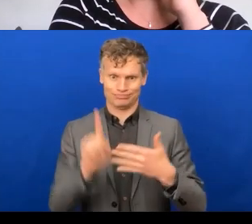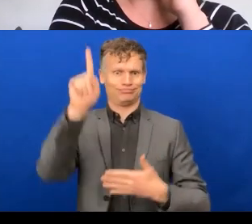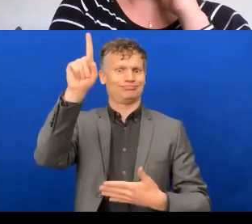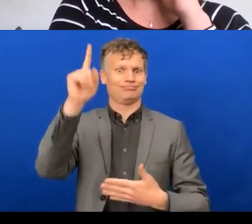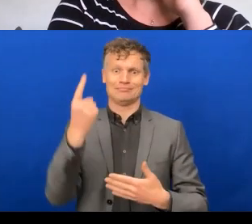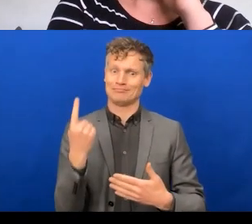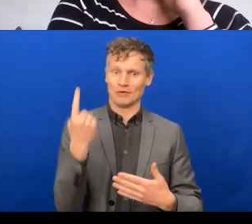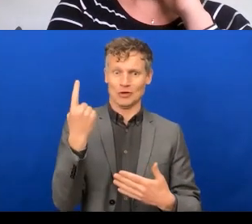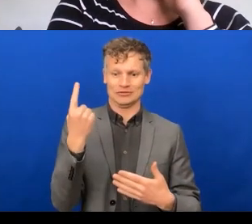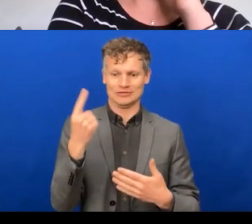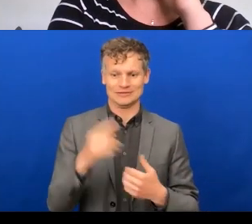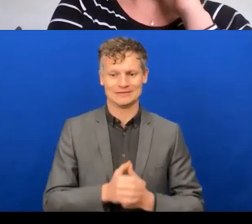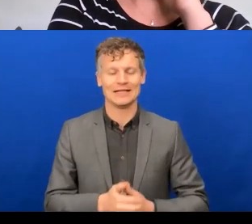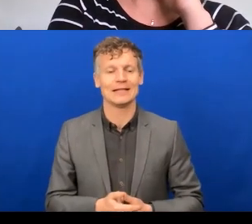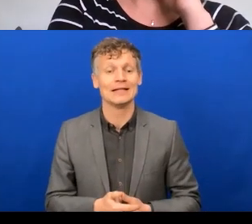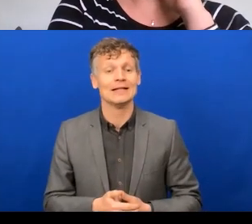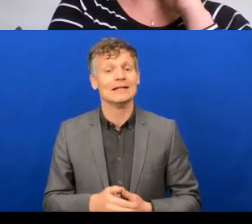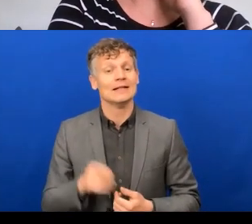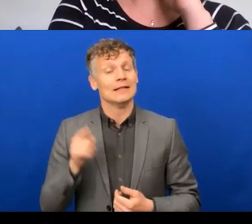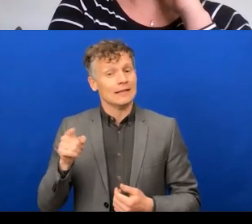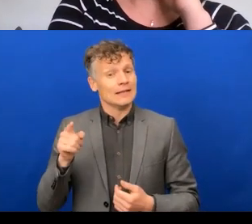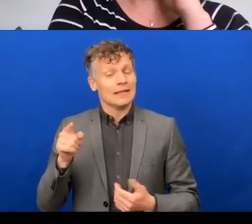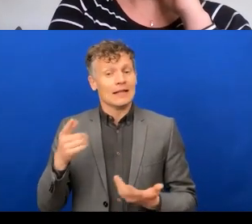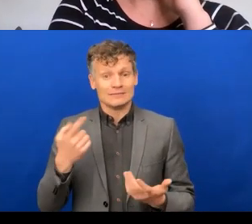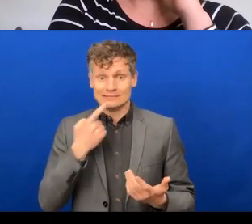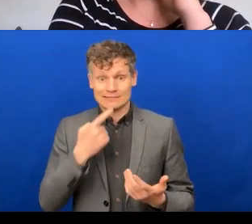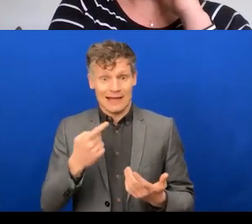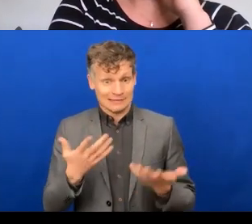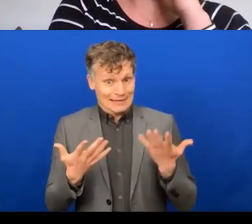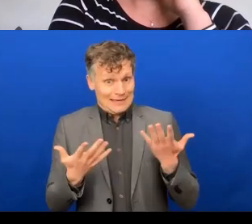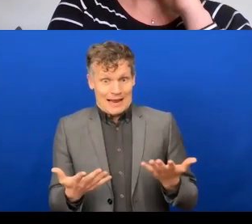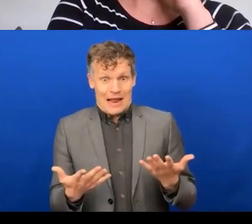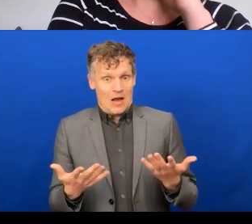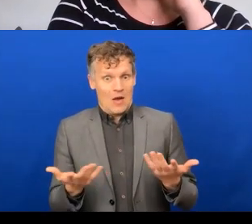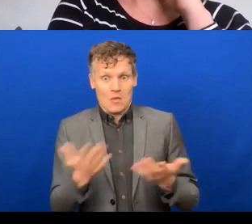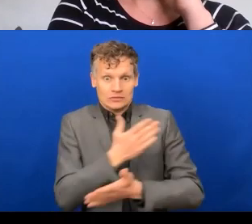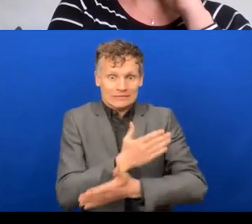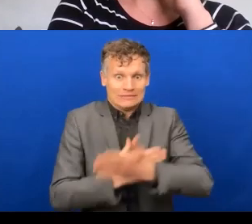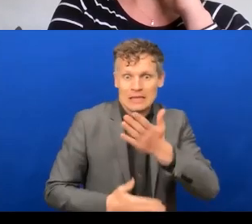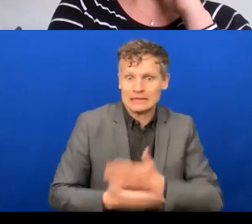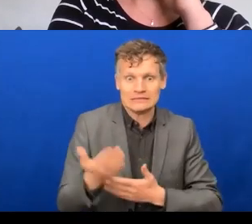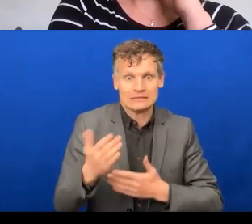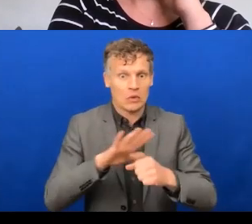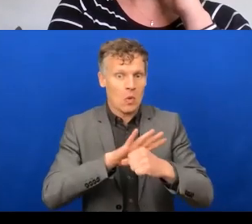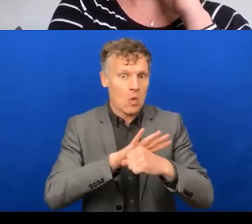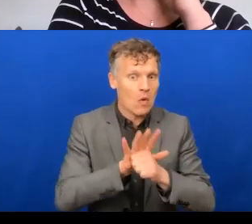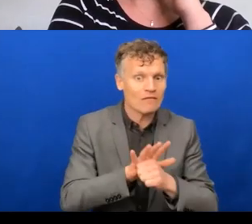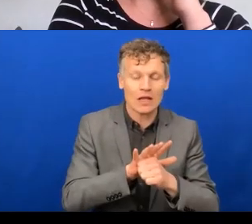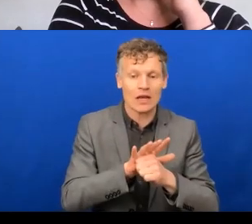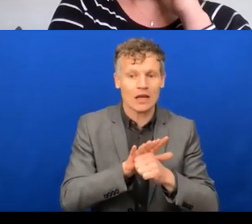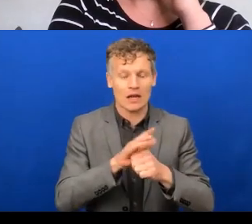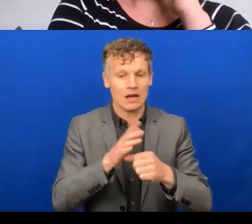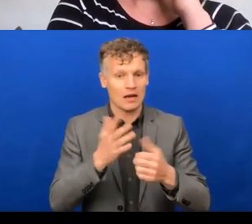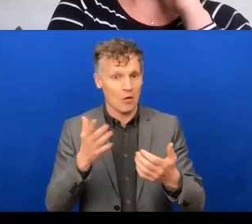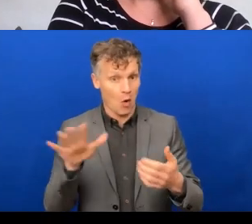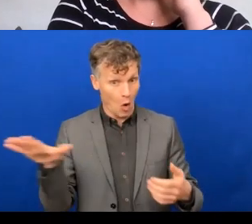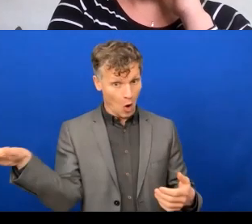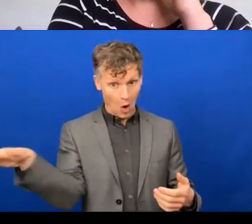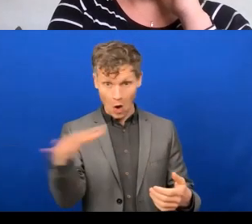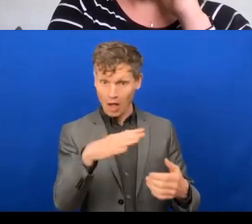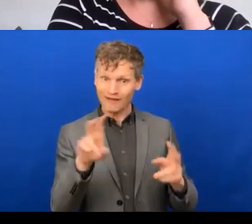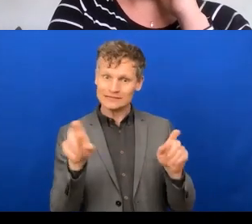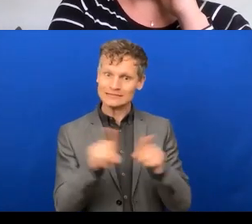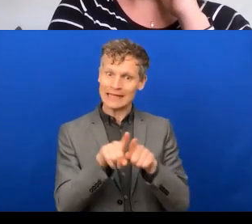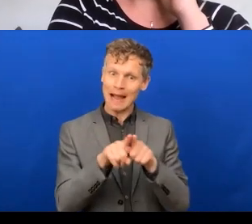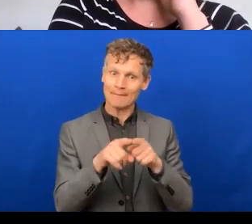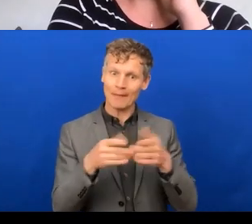of disability, where so many people were flung into a situation where they had to communicate in a different way, and how